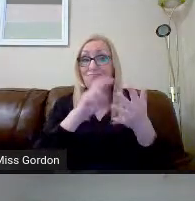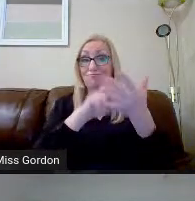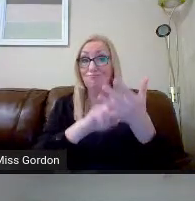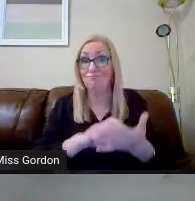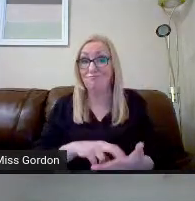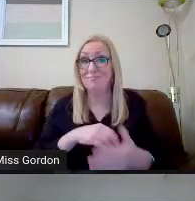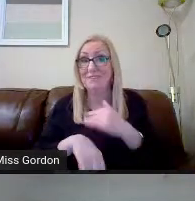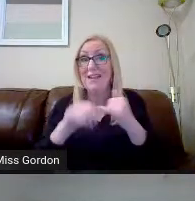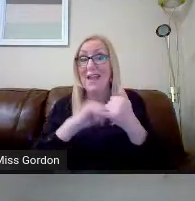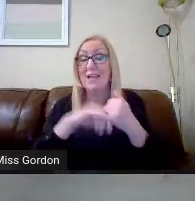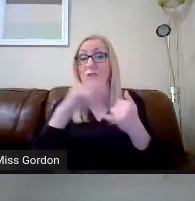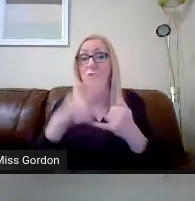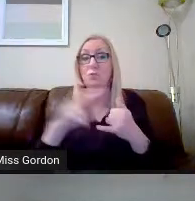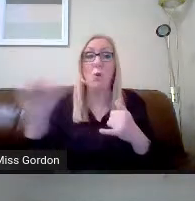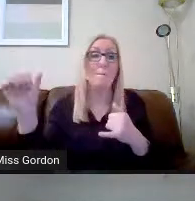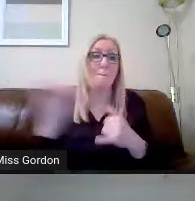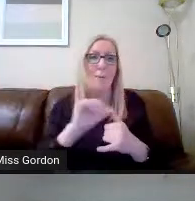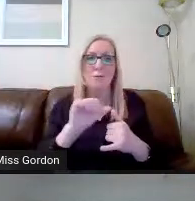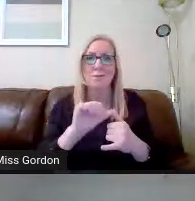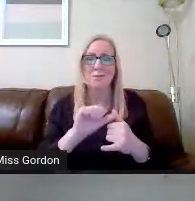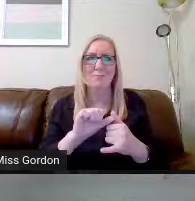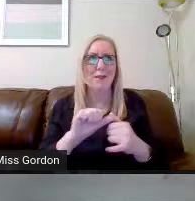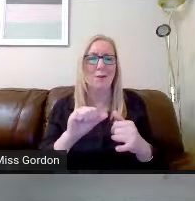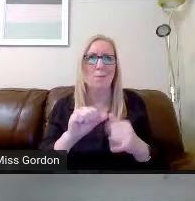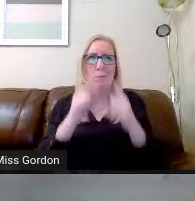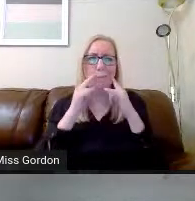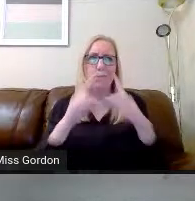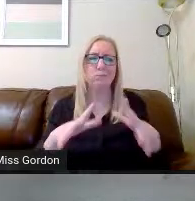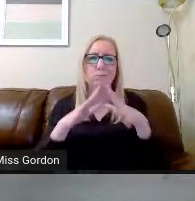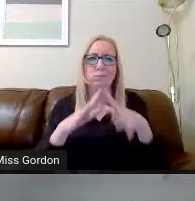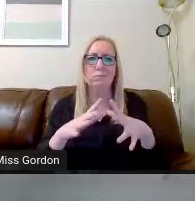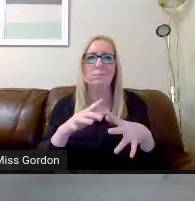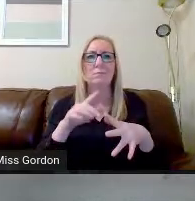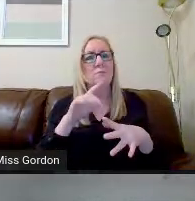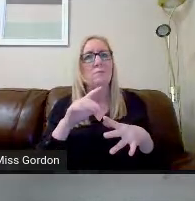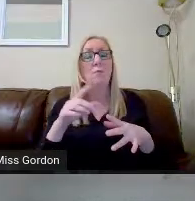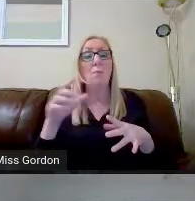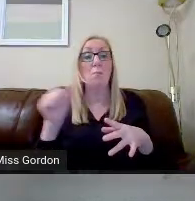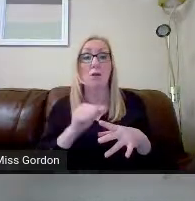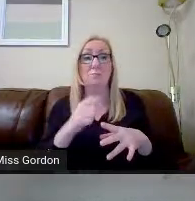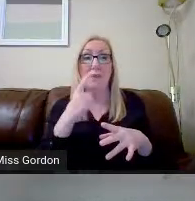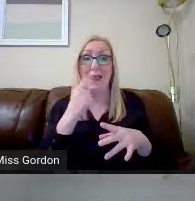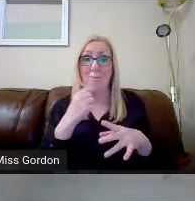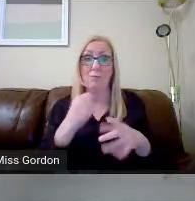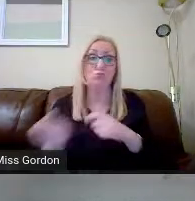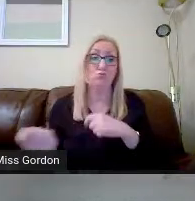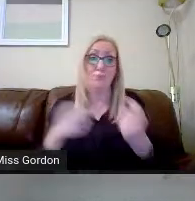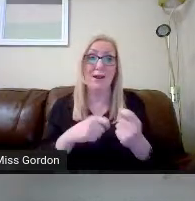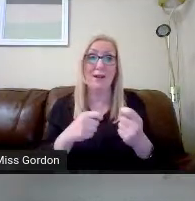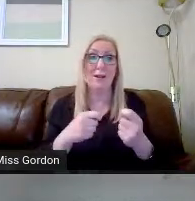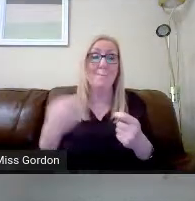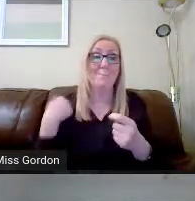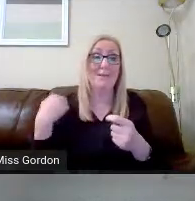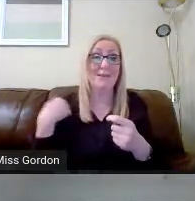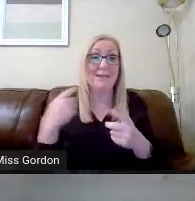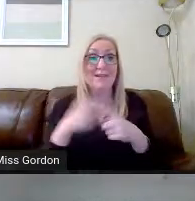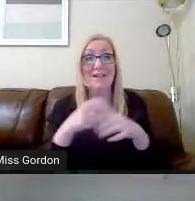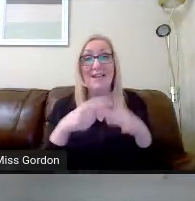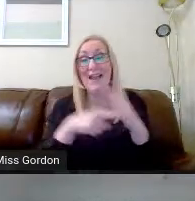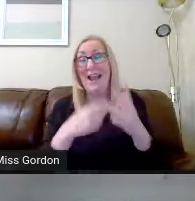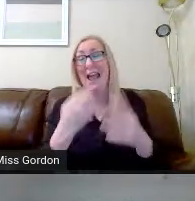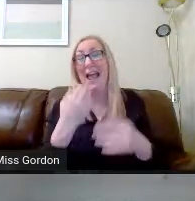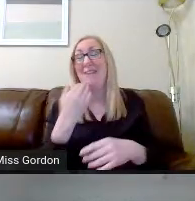exceptional. You have to be somebody who can be relied upon to bring their kit every week to PE.